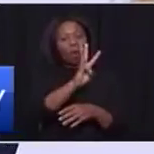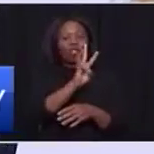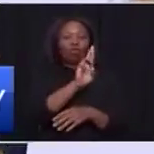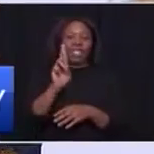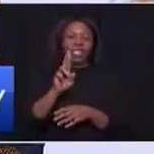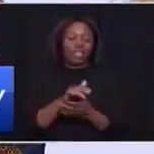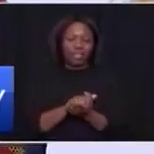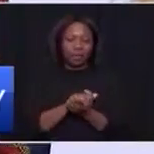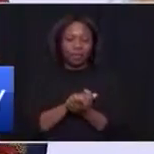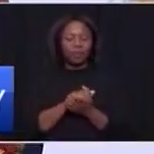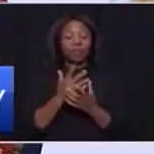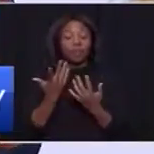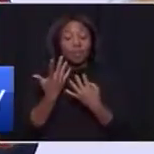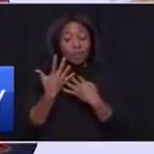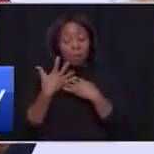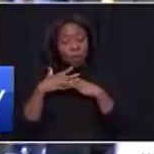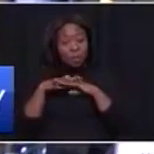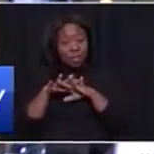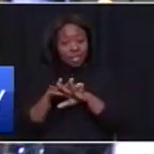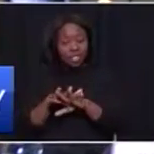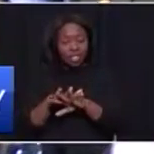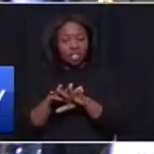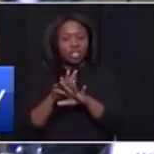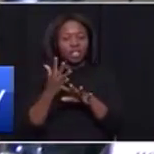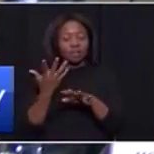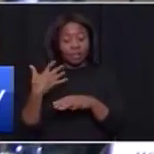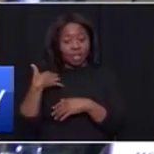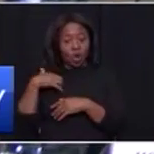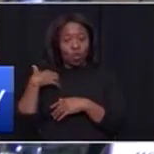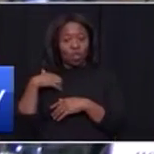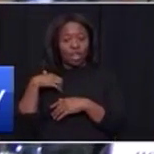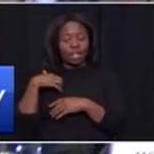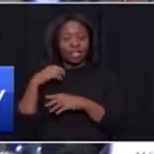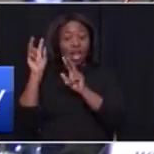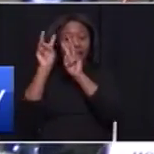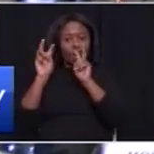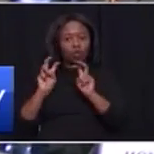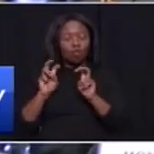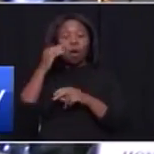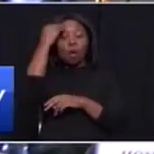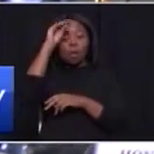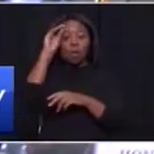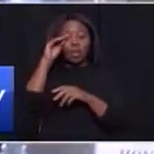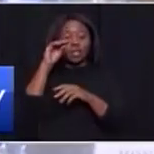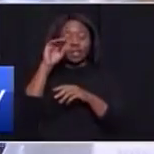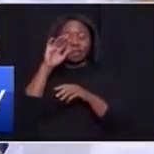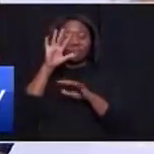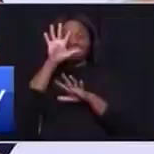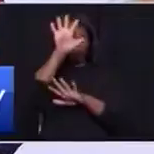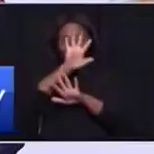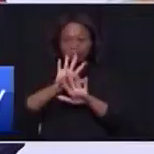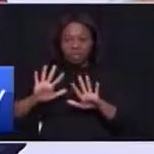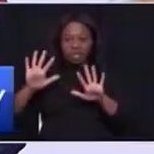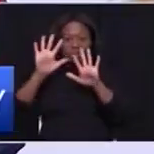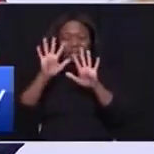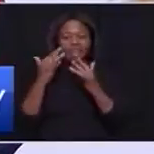The implementation of the Ekuruleni Eretropolis Roadmap is now back on